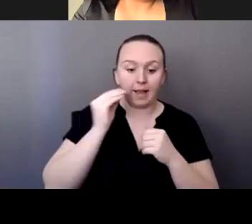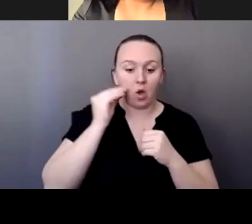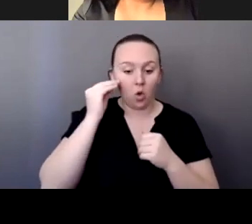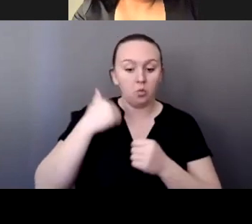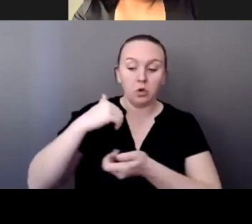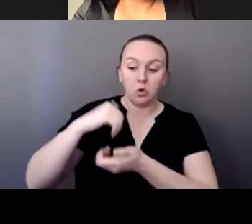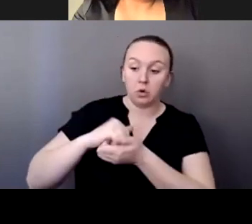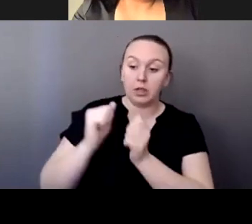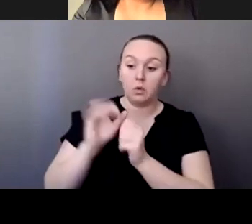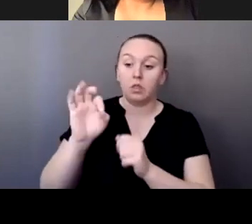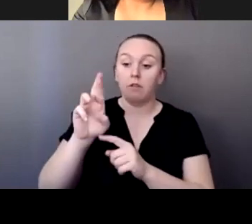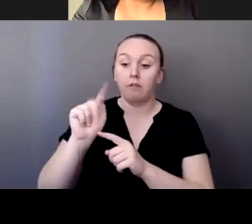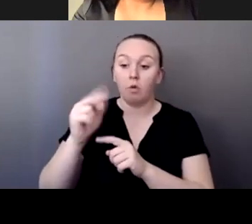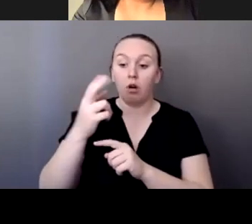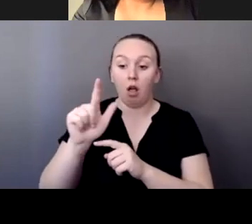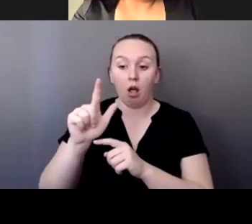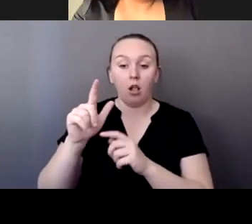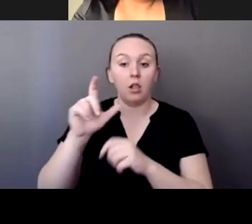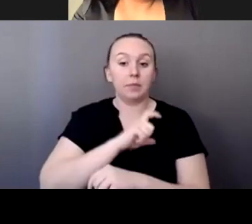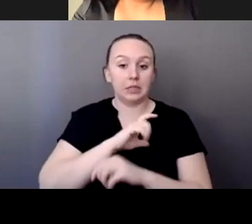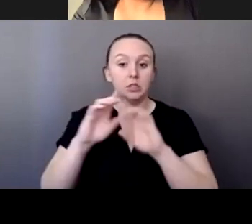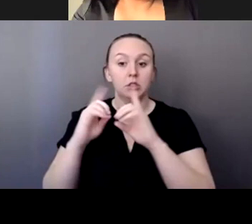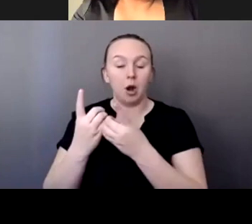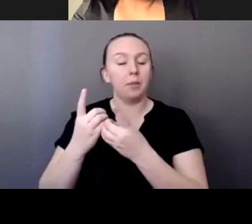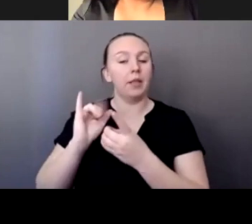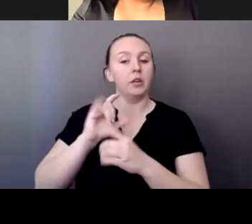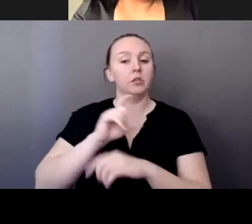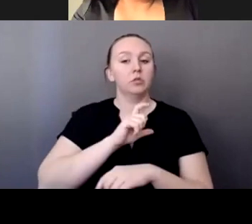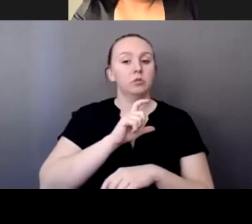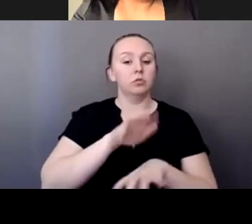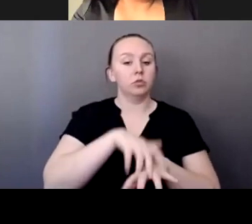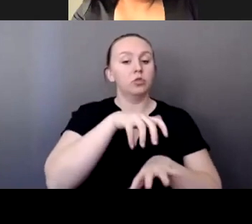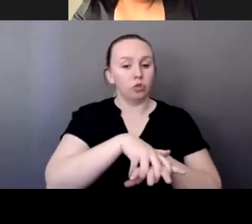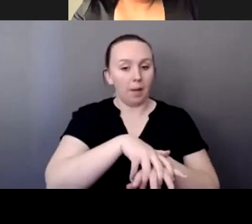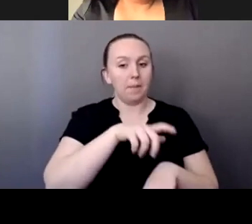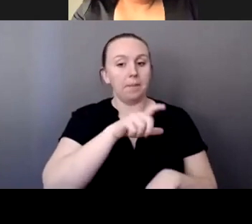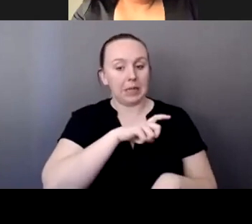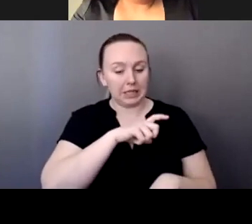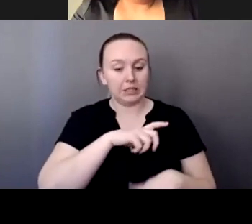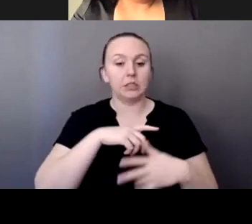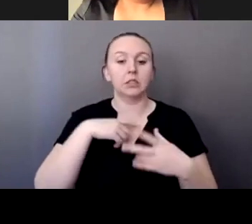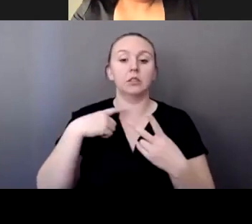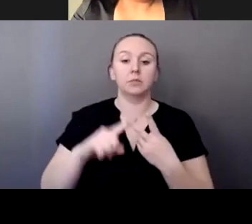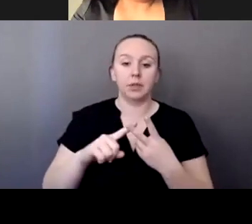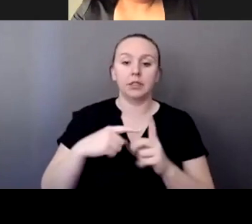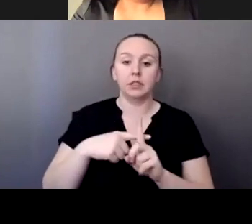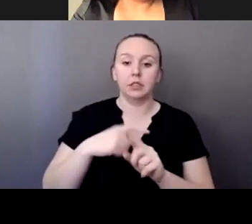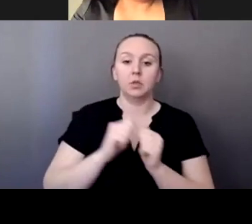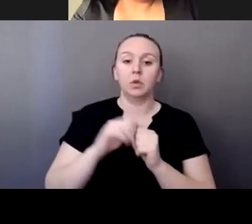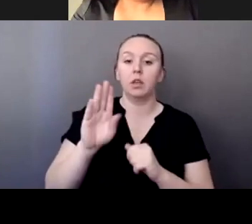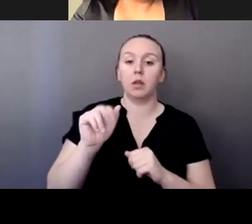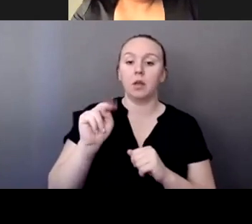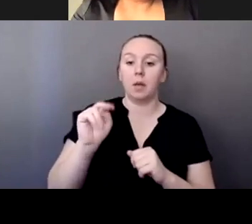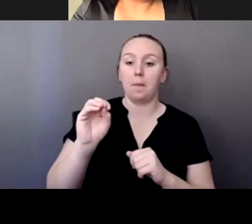Department here, our tribal police. And we were also working with Bannock County and